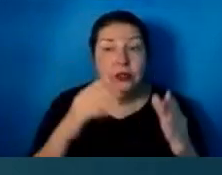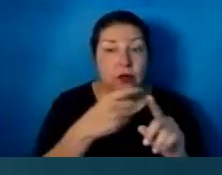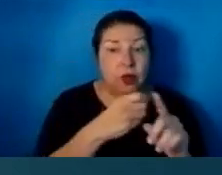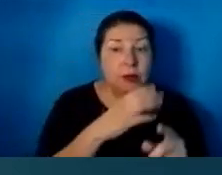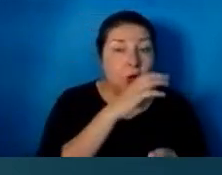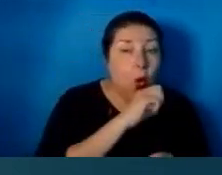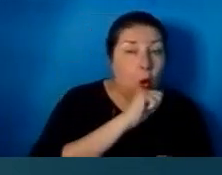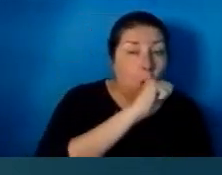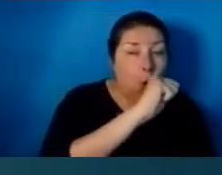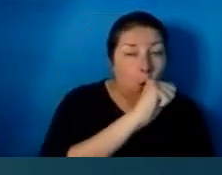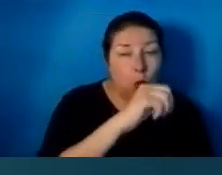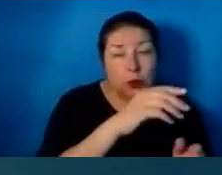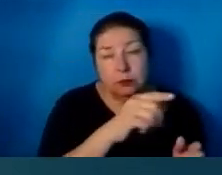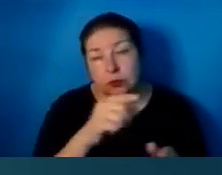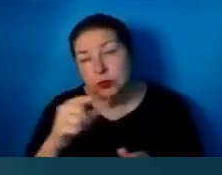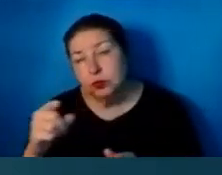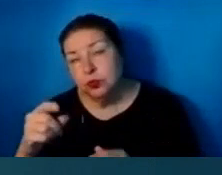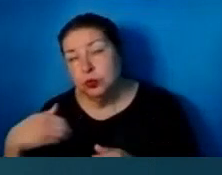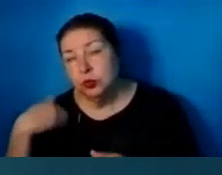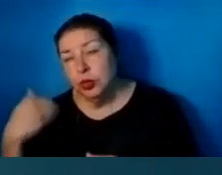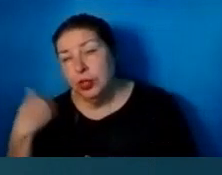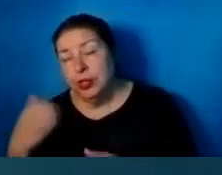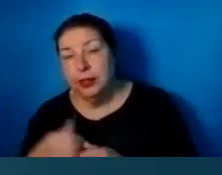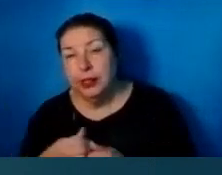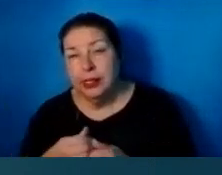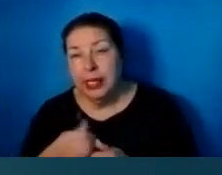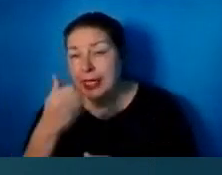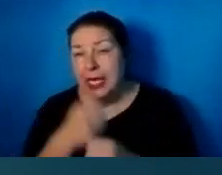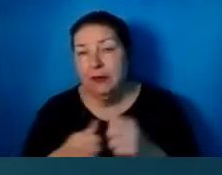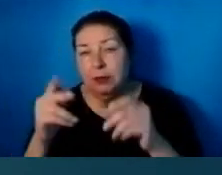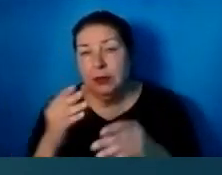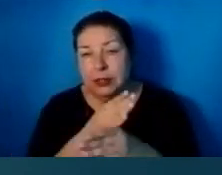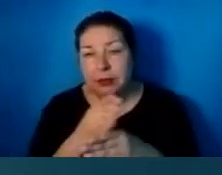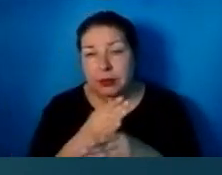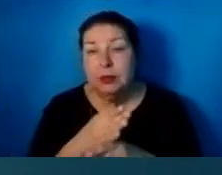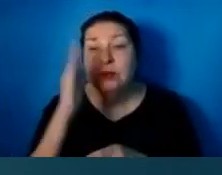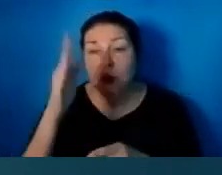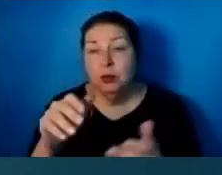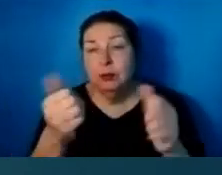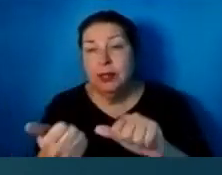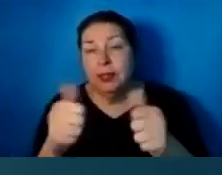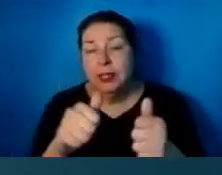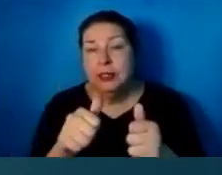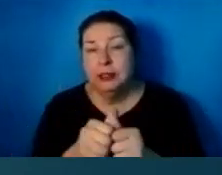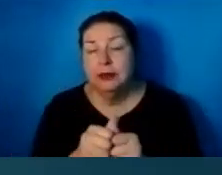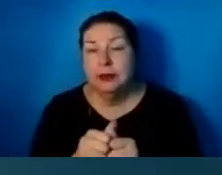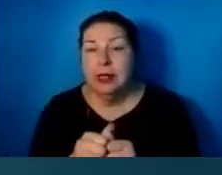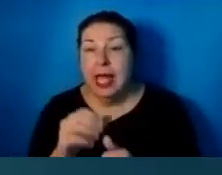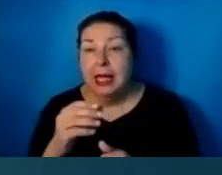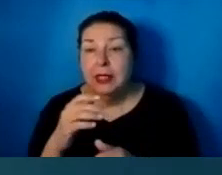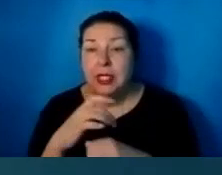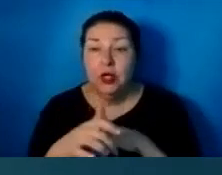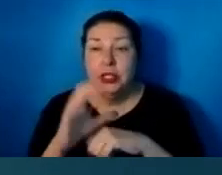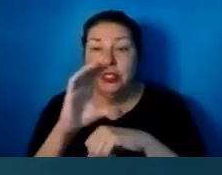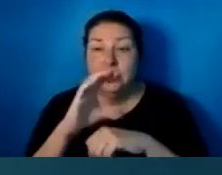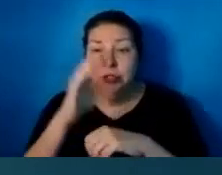to the very young, and everyone in between, would be baptized. And the early church fathers